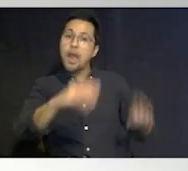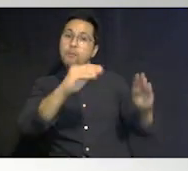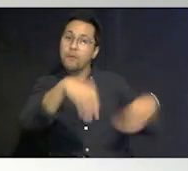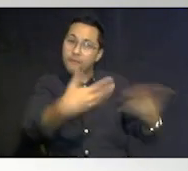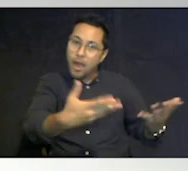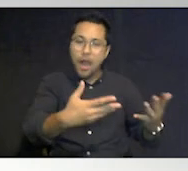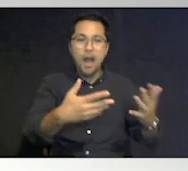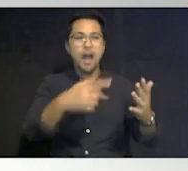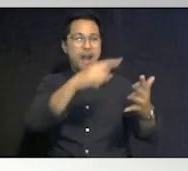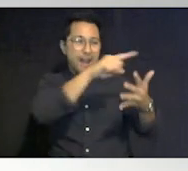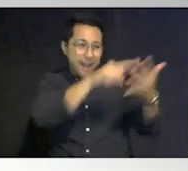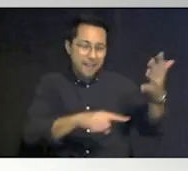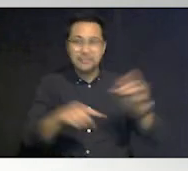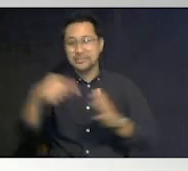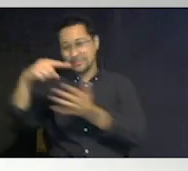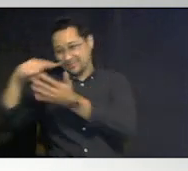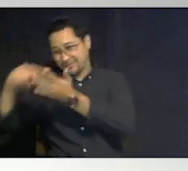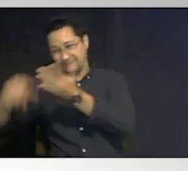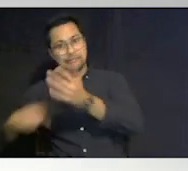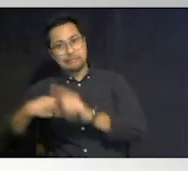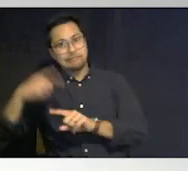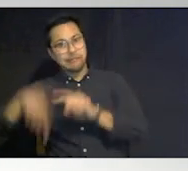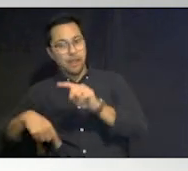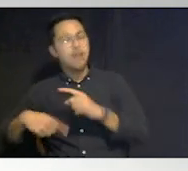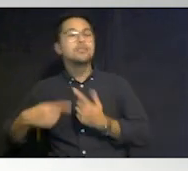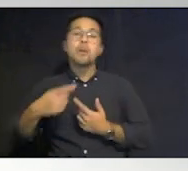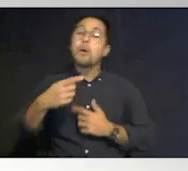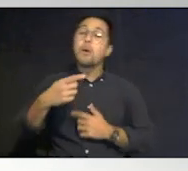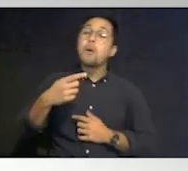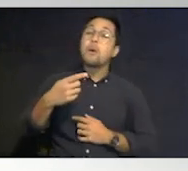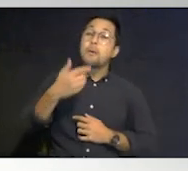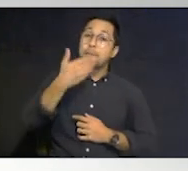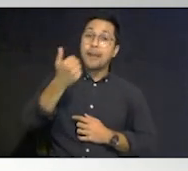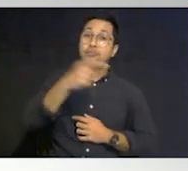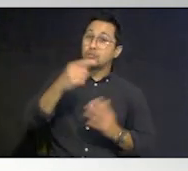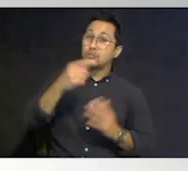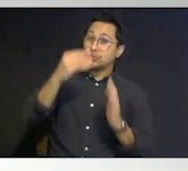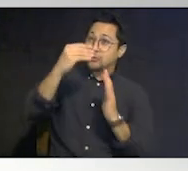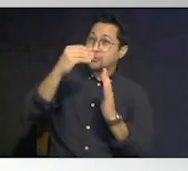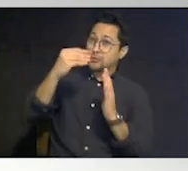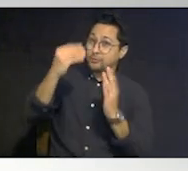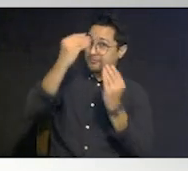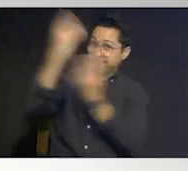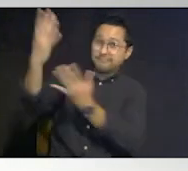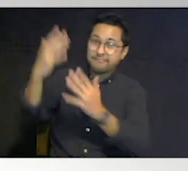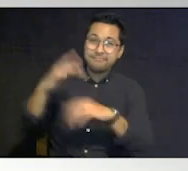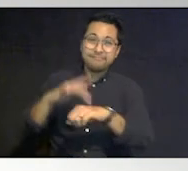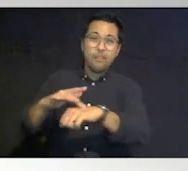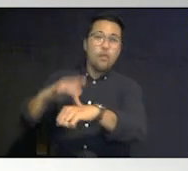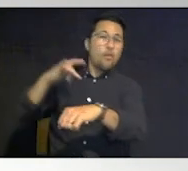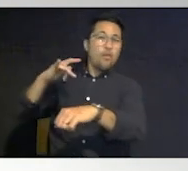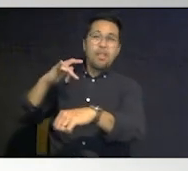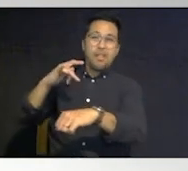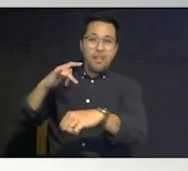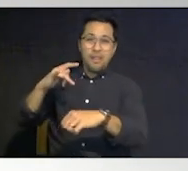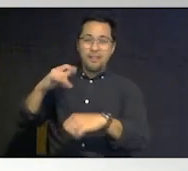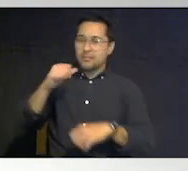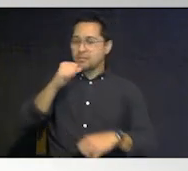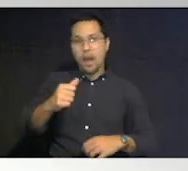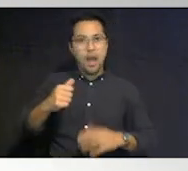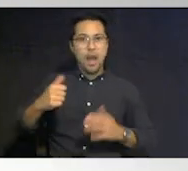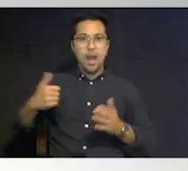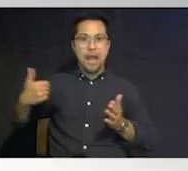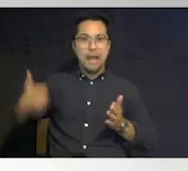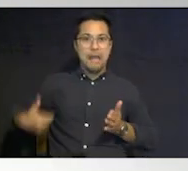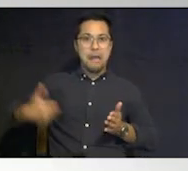and and i mentioned earlier that's something you really want to do as early as possible that's that's not something you want to do when you know we're three